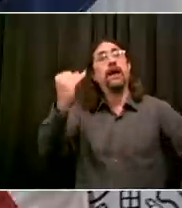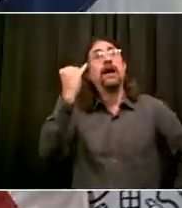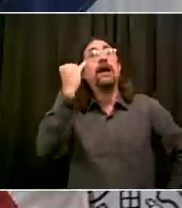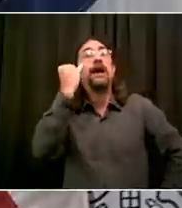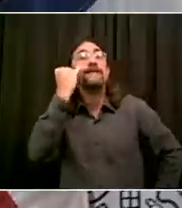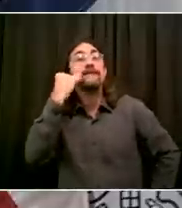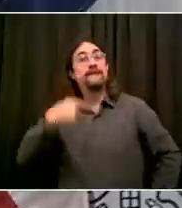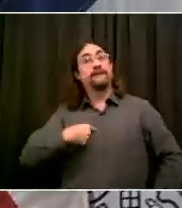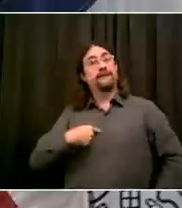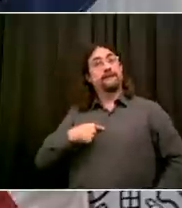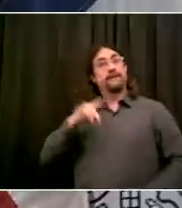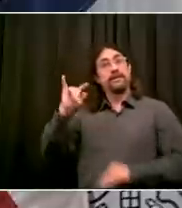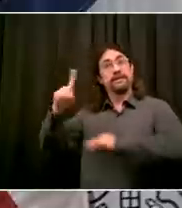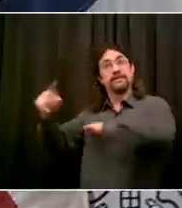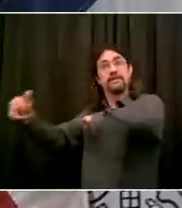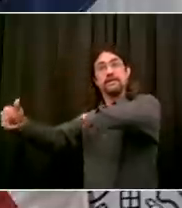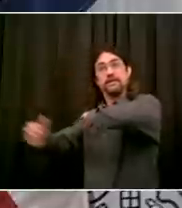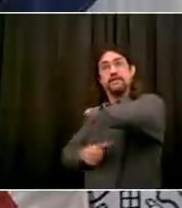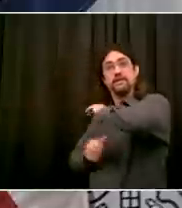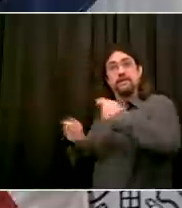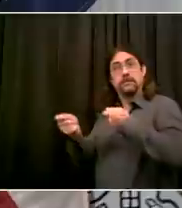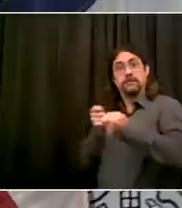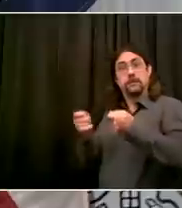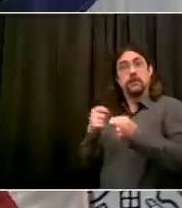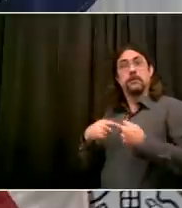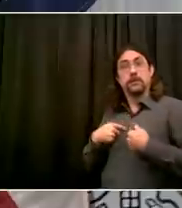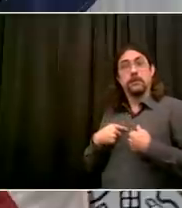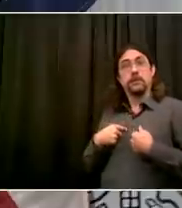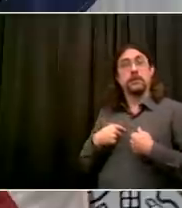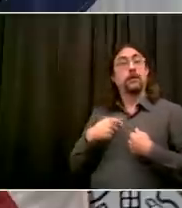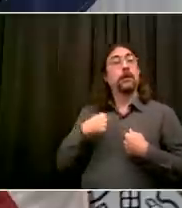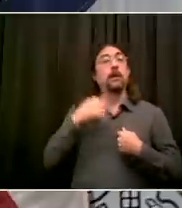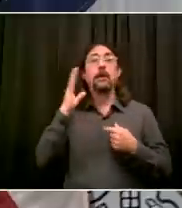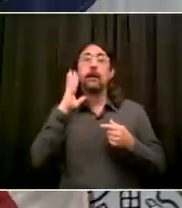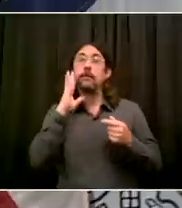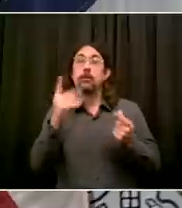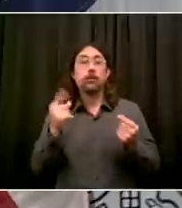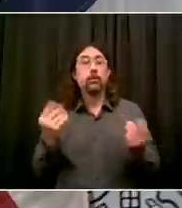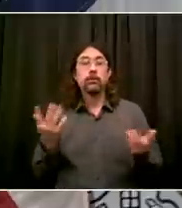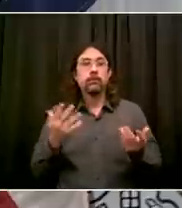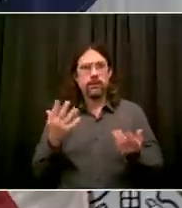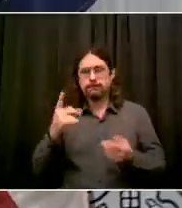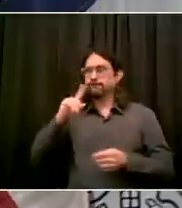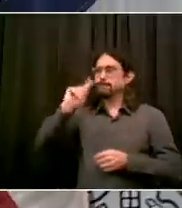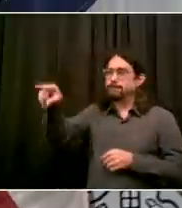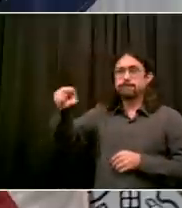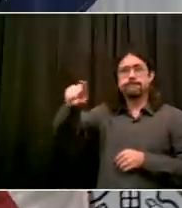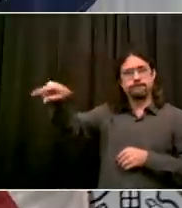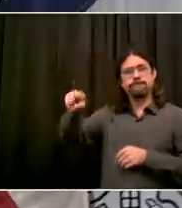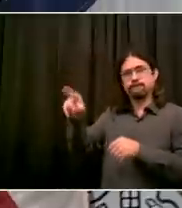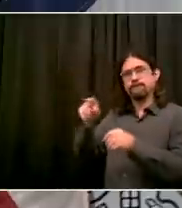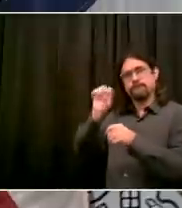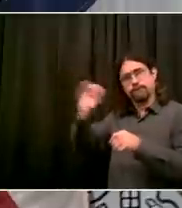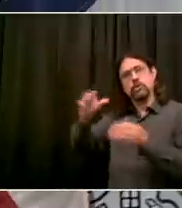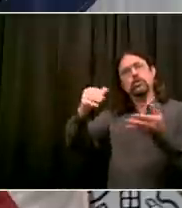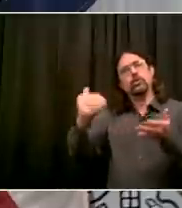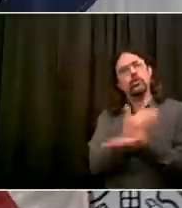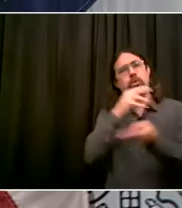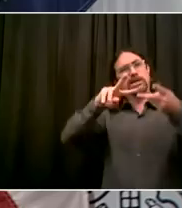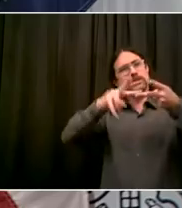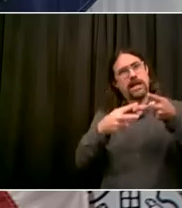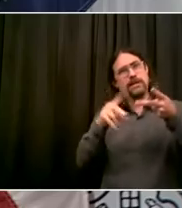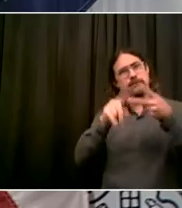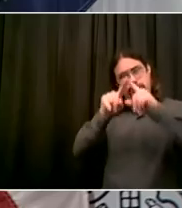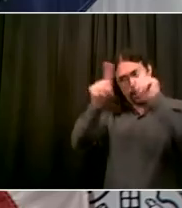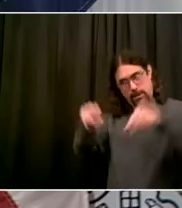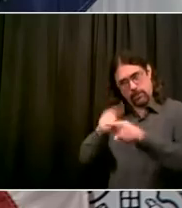and they confirm they got them. And if they had any questions, we answer them. There should be a very hands-on approach here. I have never seen that from the Board